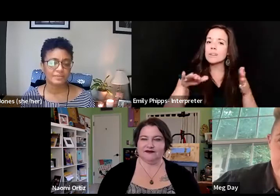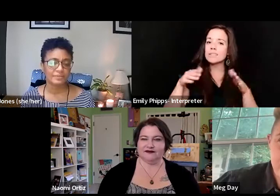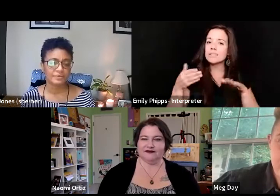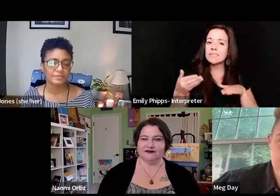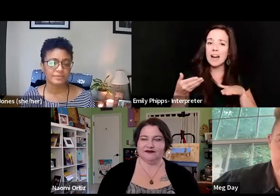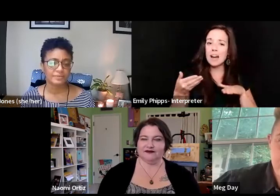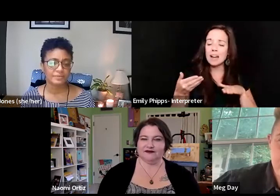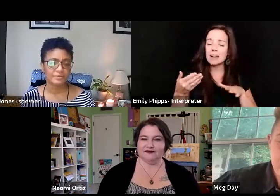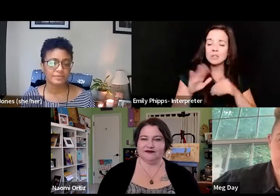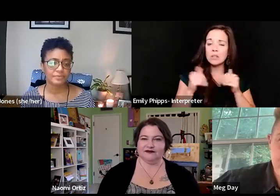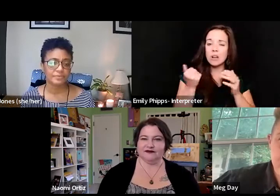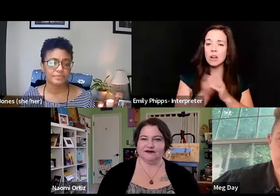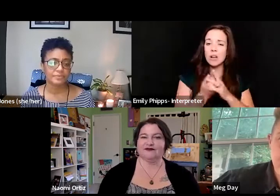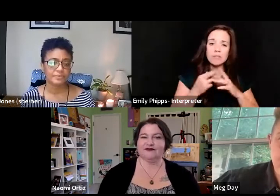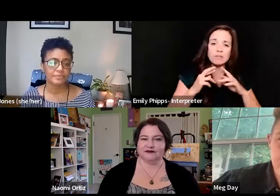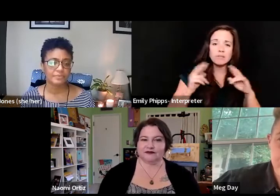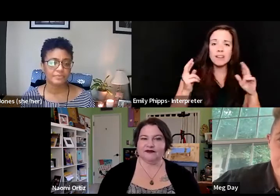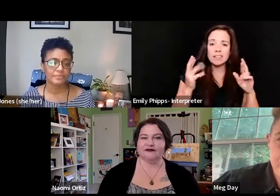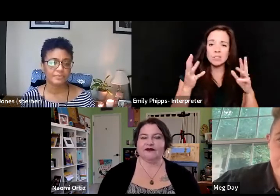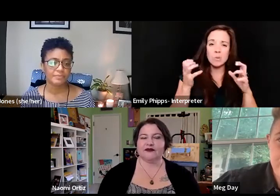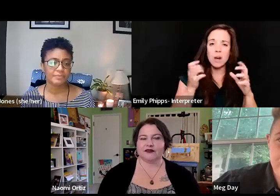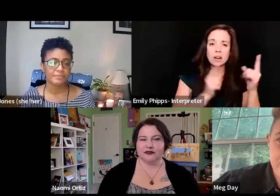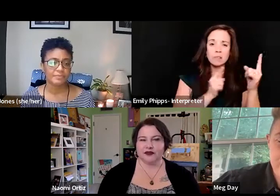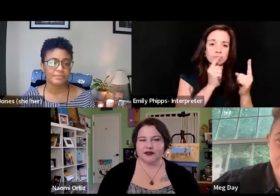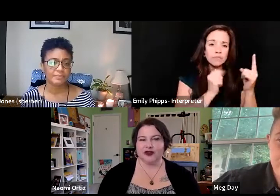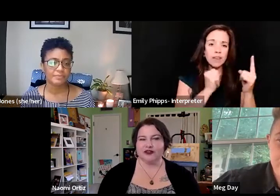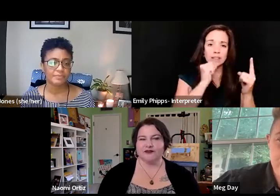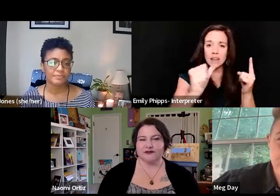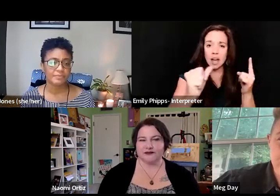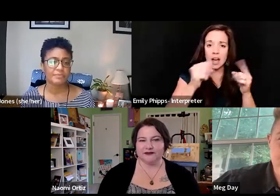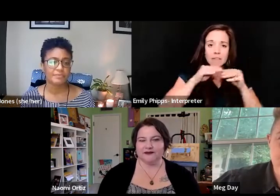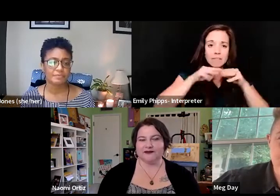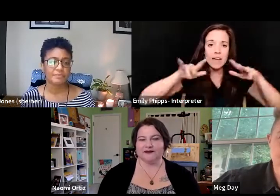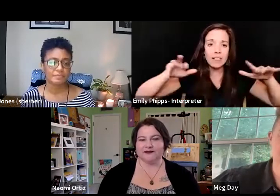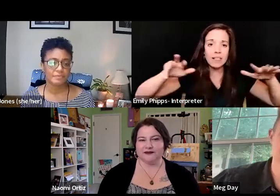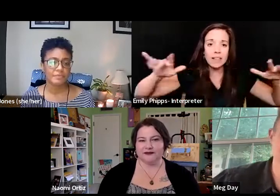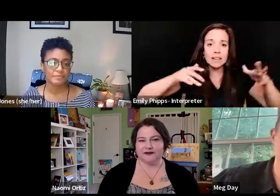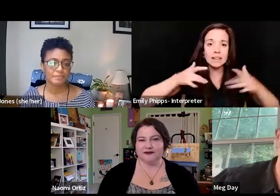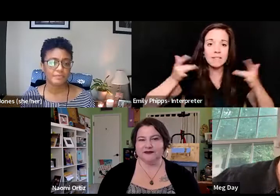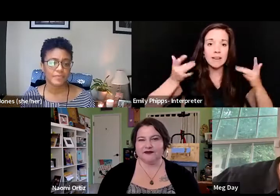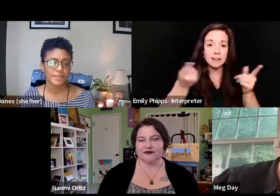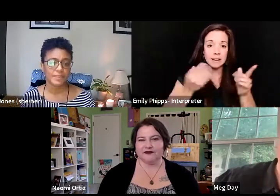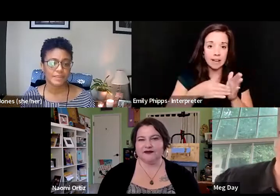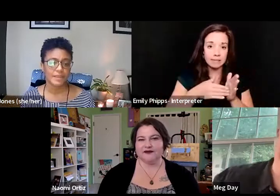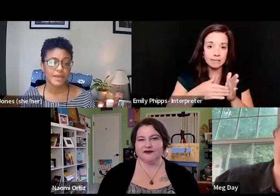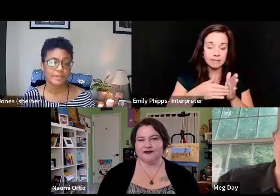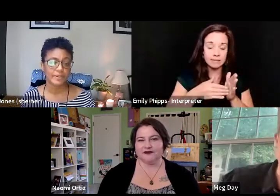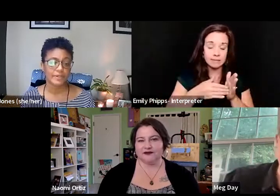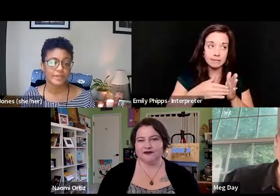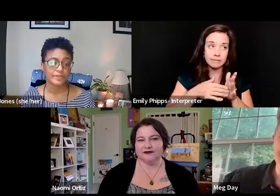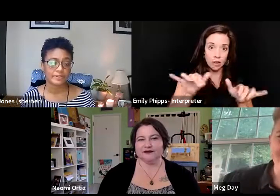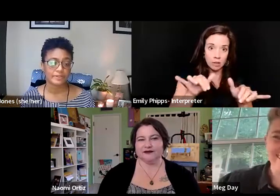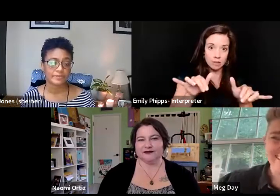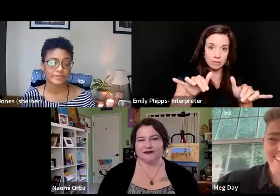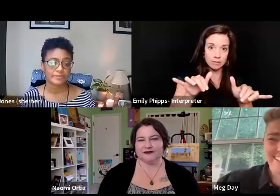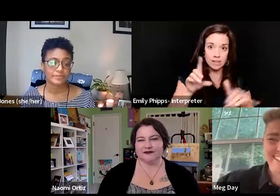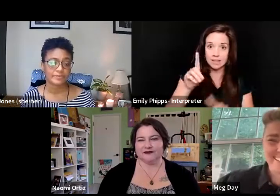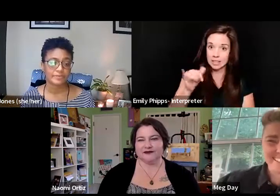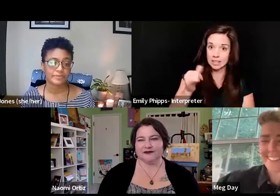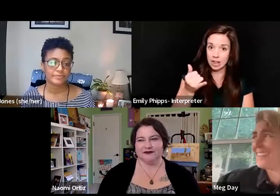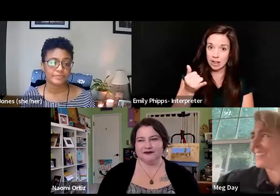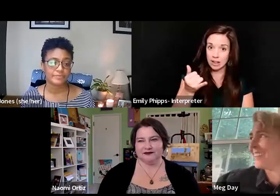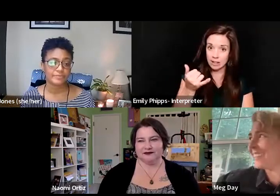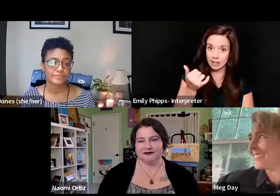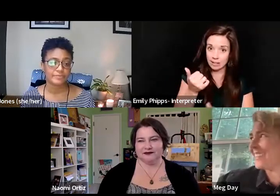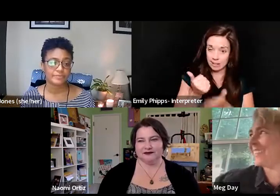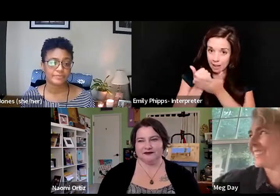bent on having an in-person, non-ventilated event again. Also, because, you know, DJ helps everybody. I mean, even if